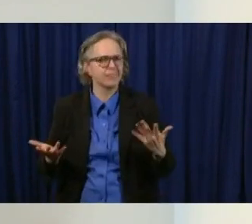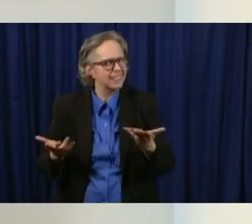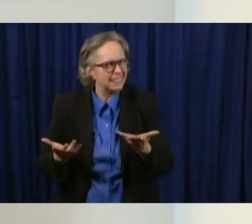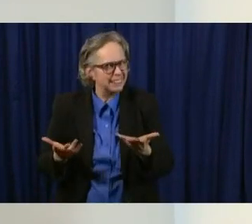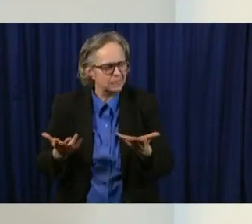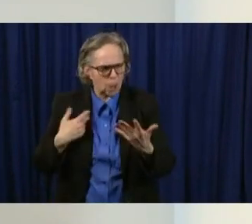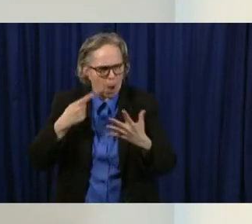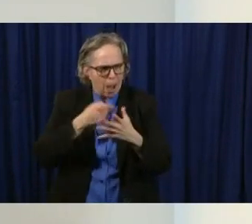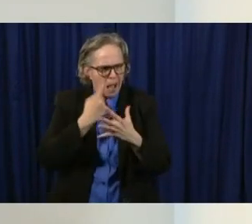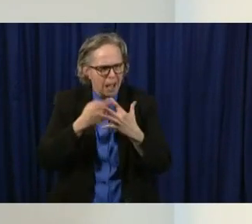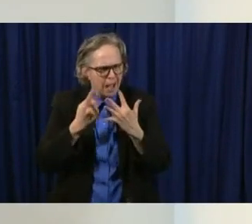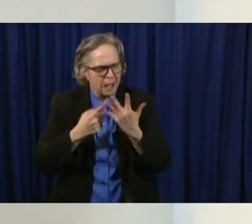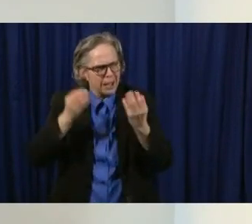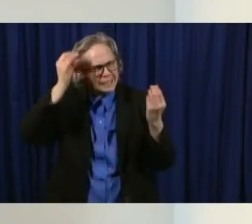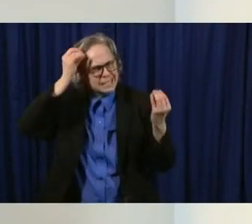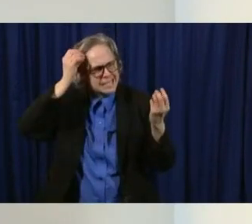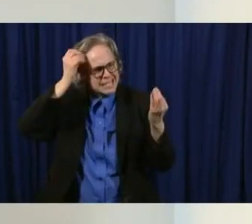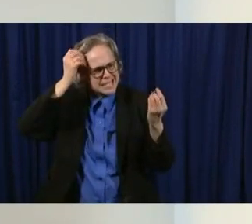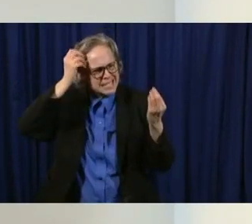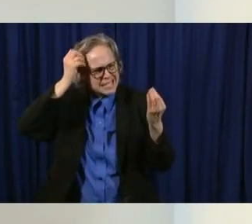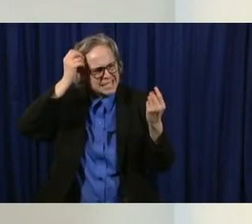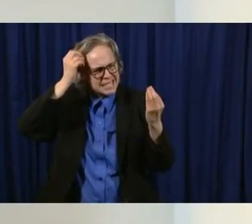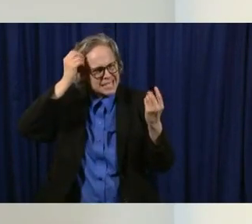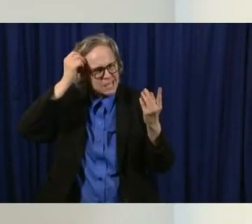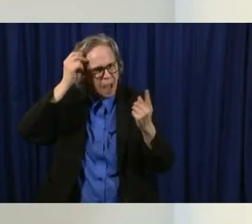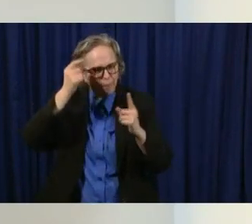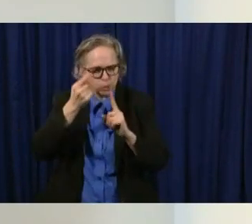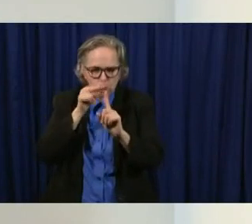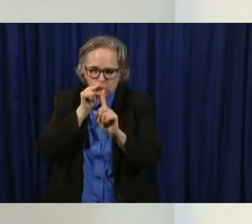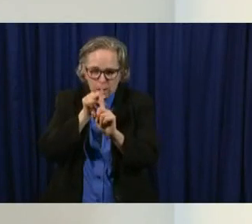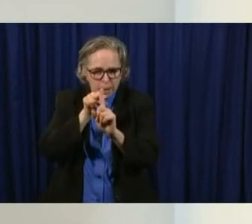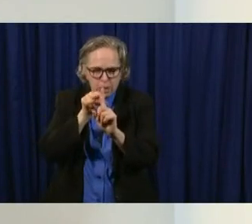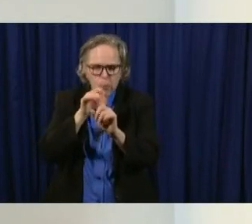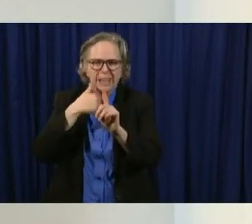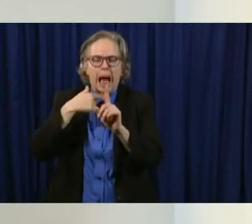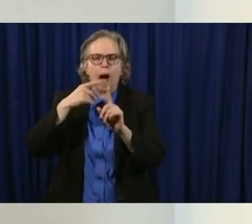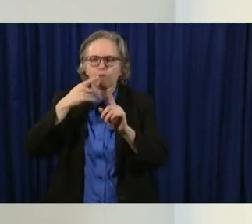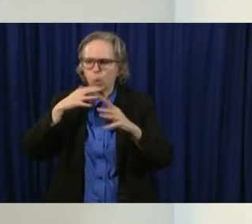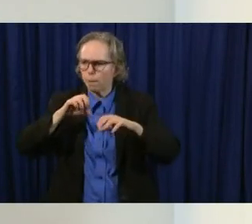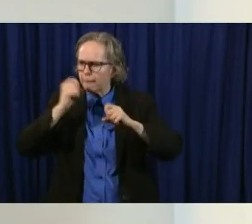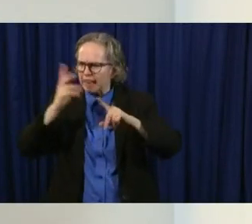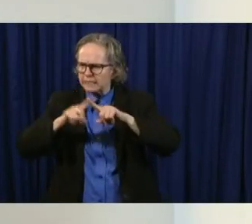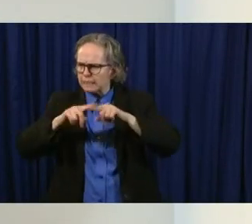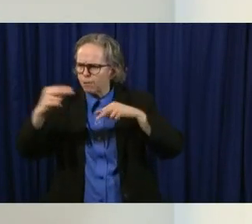to hear all of the voices, uh, that exist that are important in the decision.